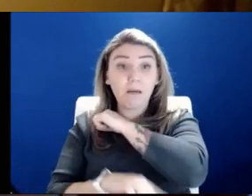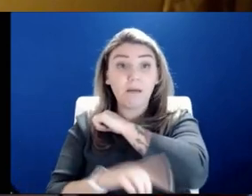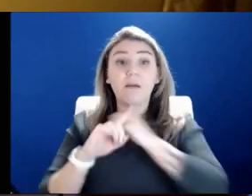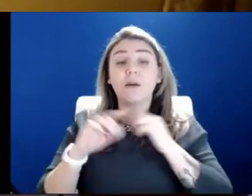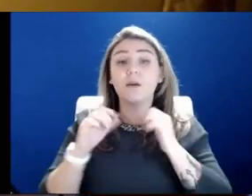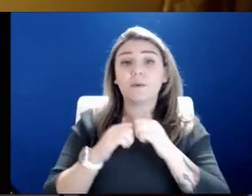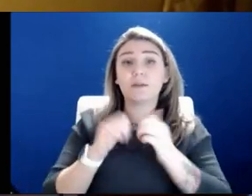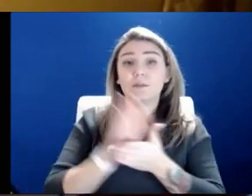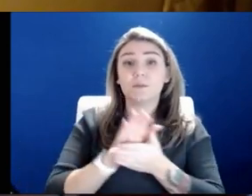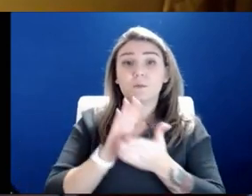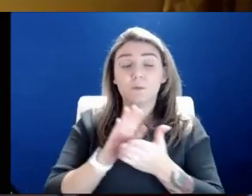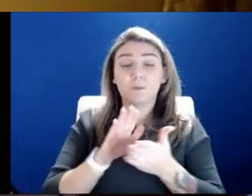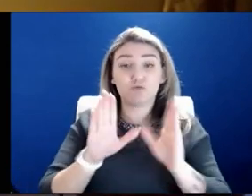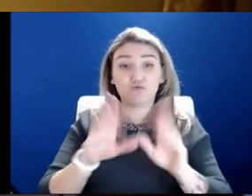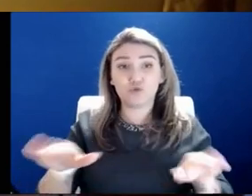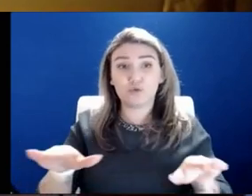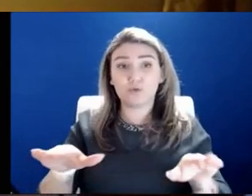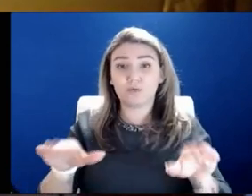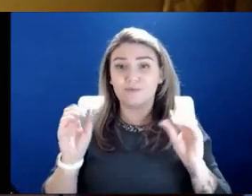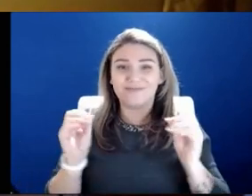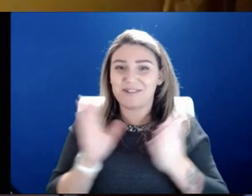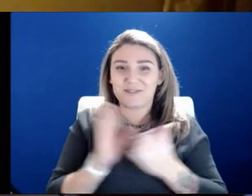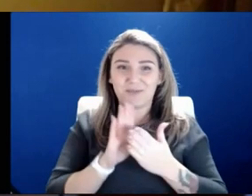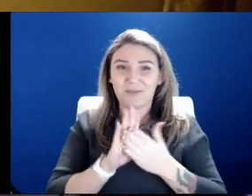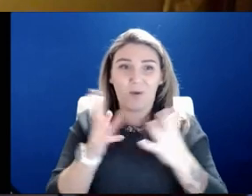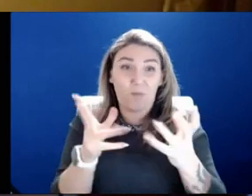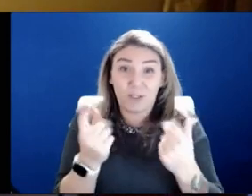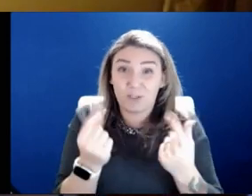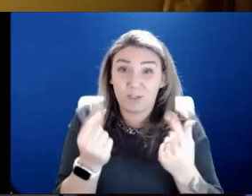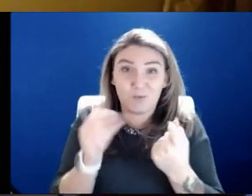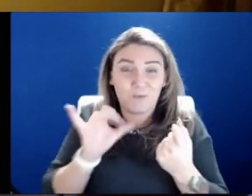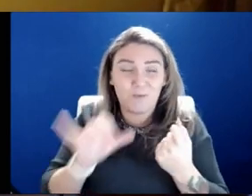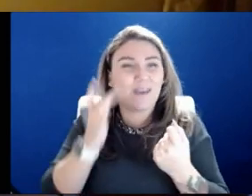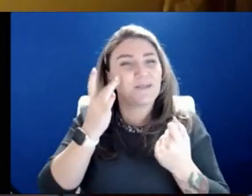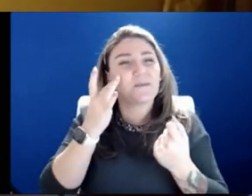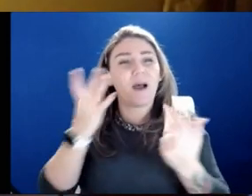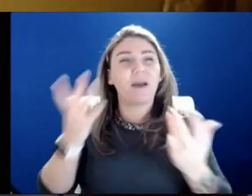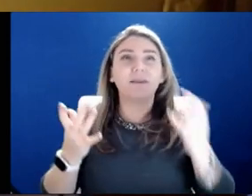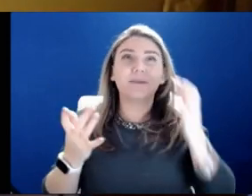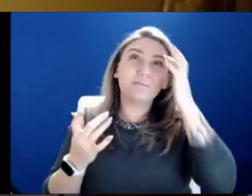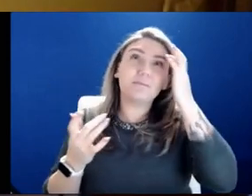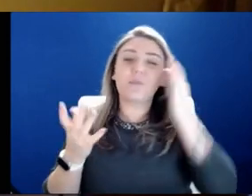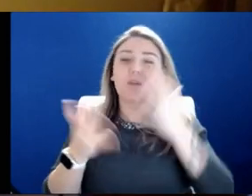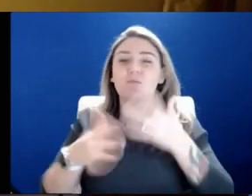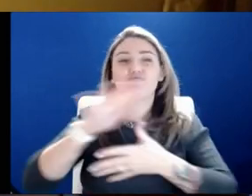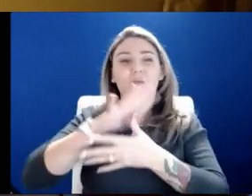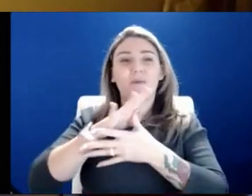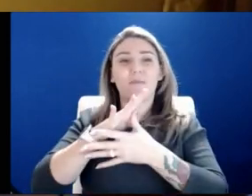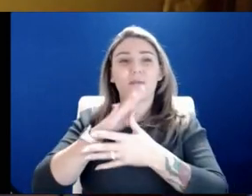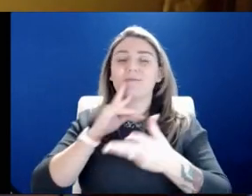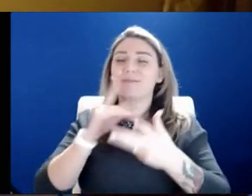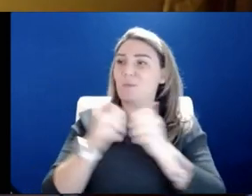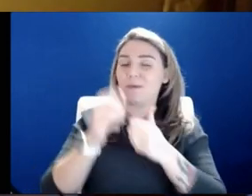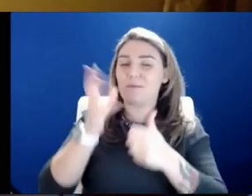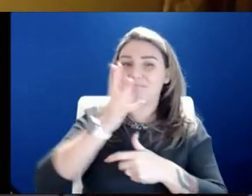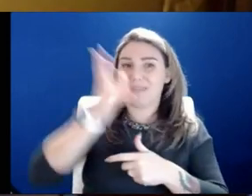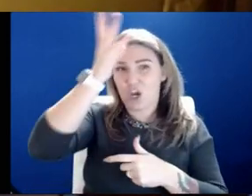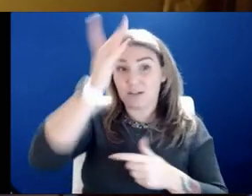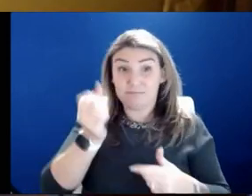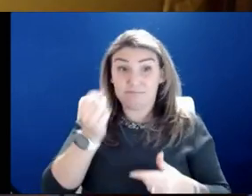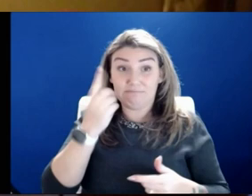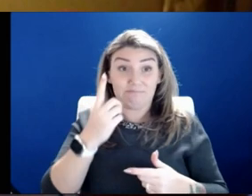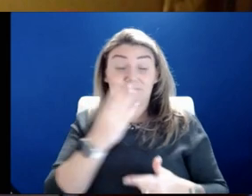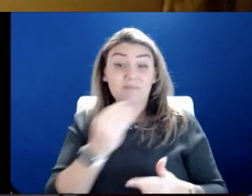children, I know no school wants to do that. That's why we've primarily prevailed upon parents to be reasonable and sensible